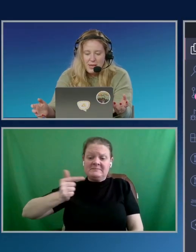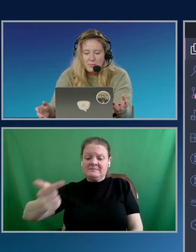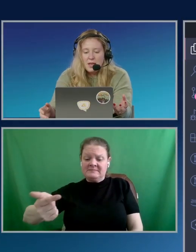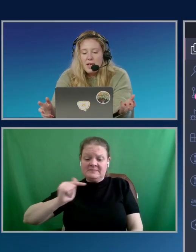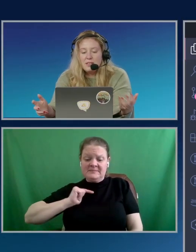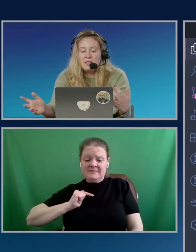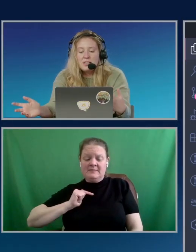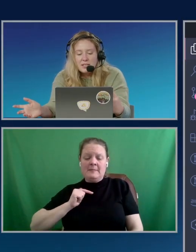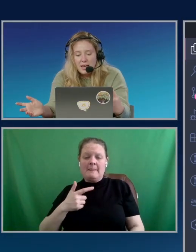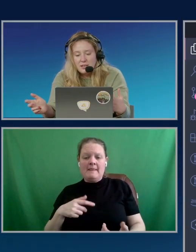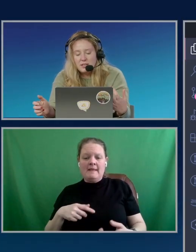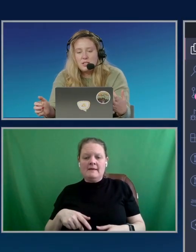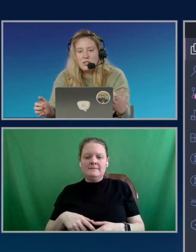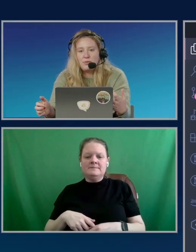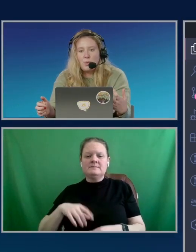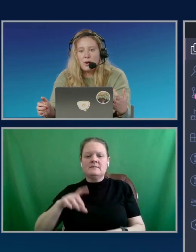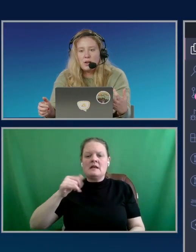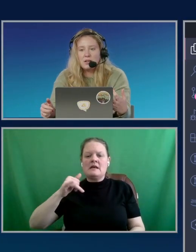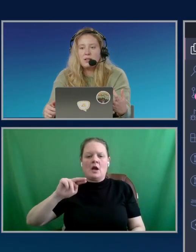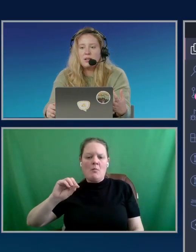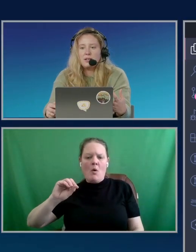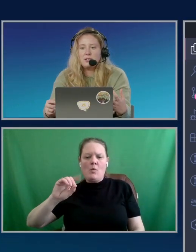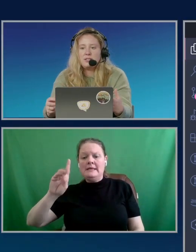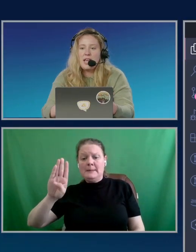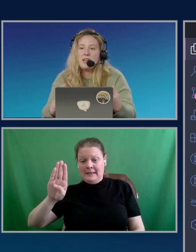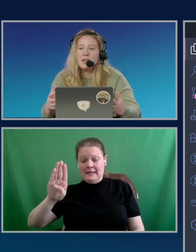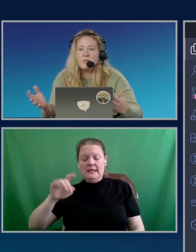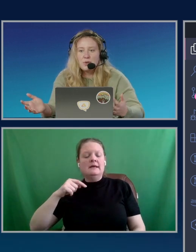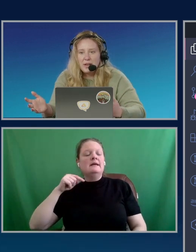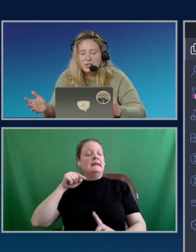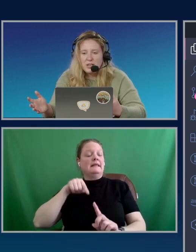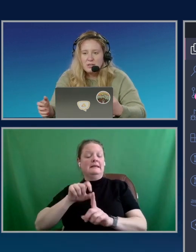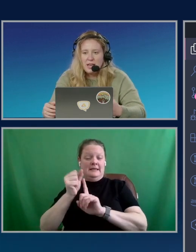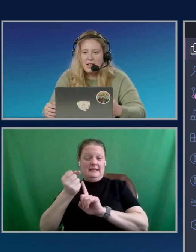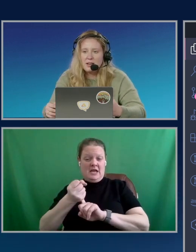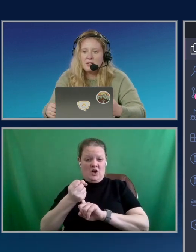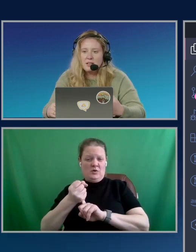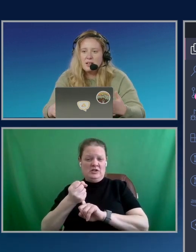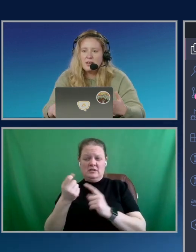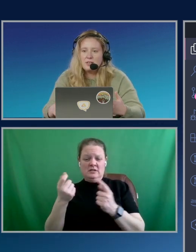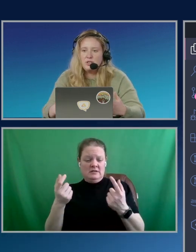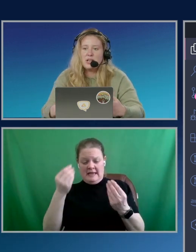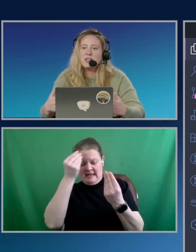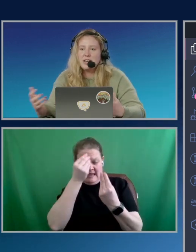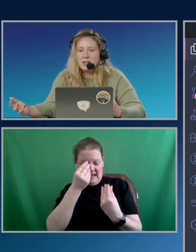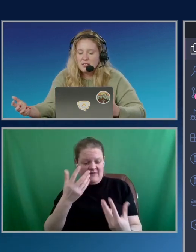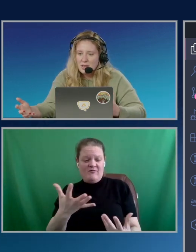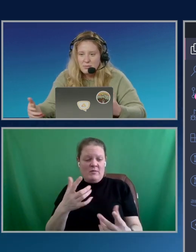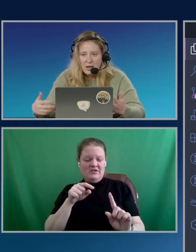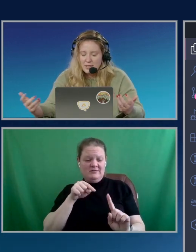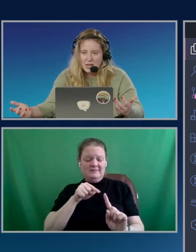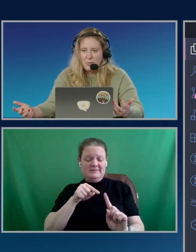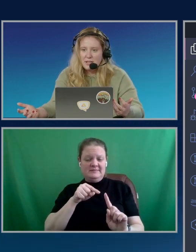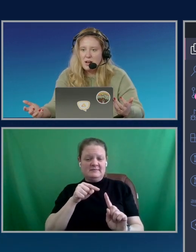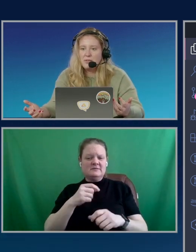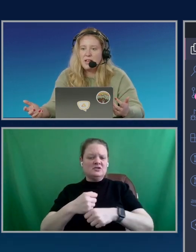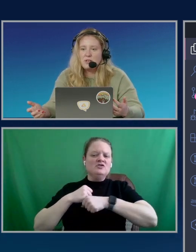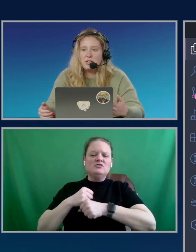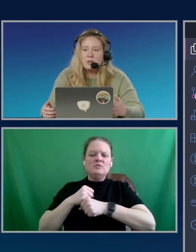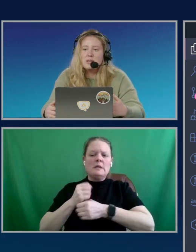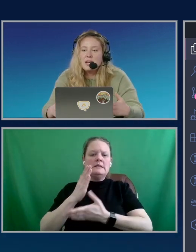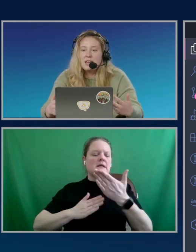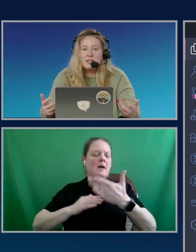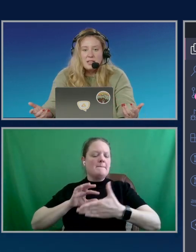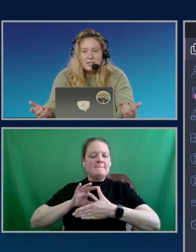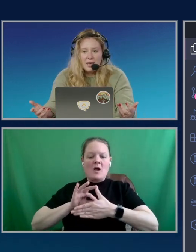DynamoDB, in this case, this is for taking information and generating some content based off of